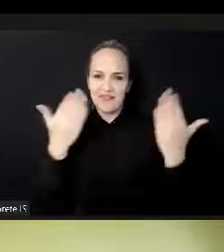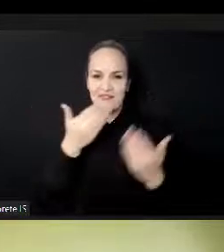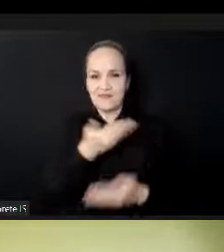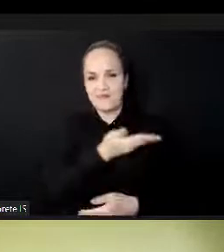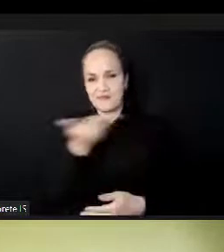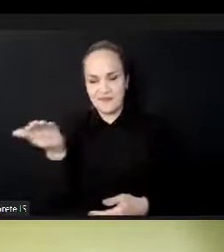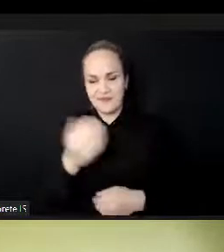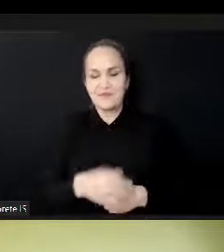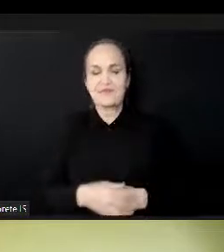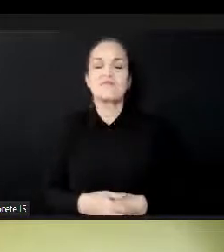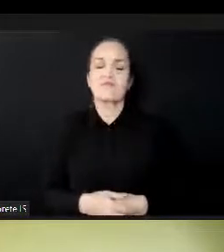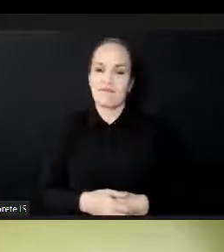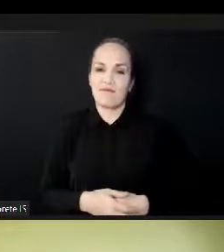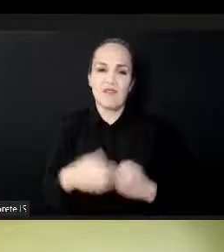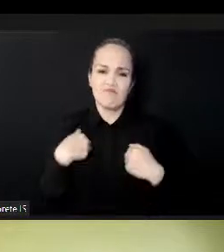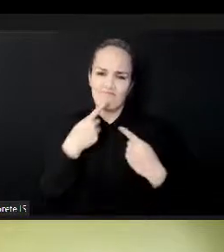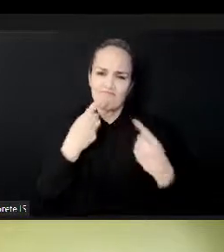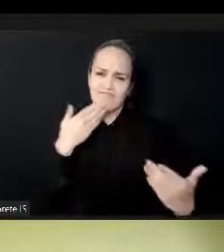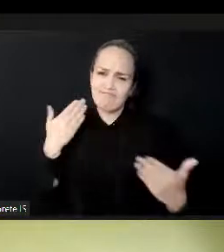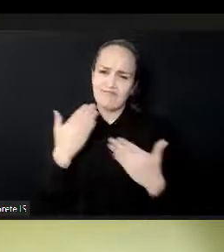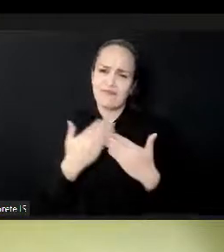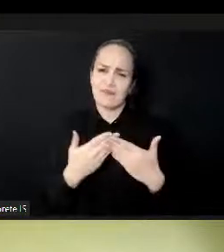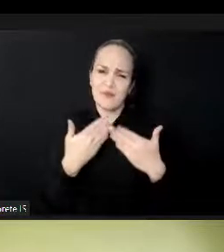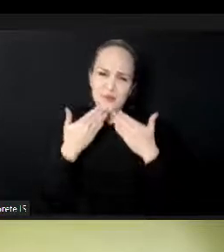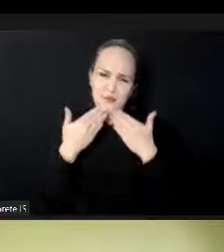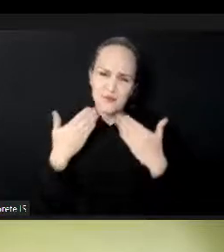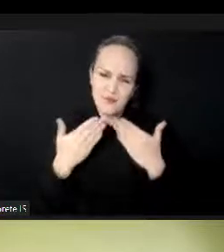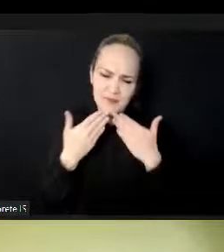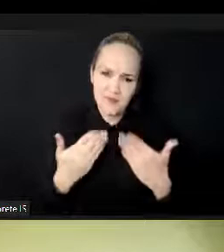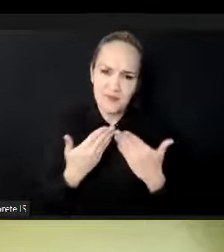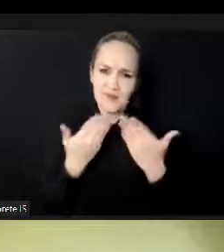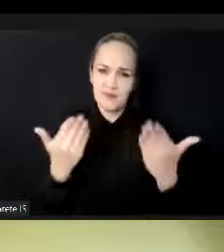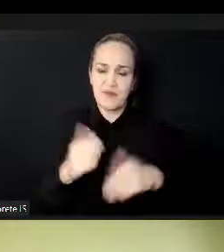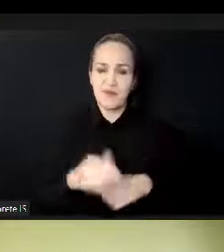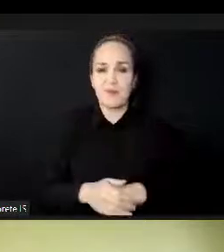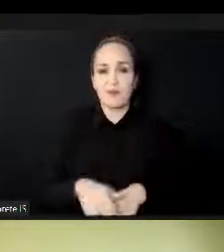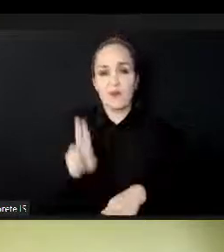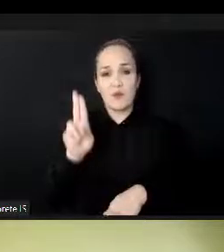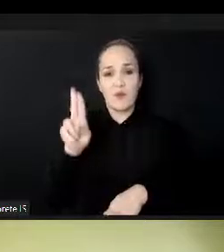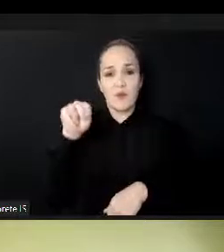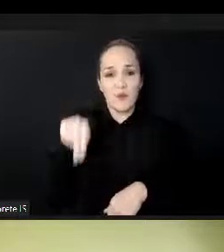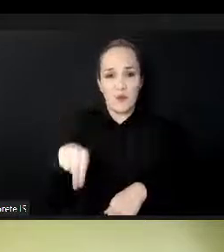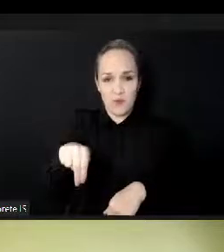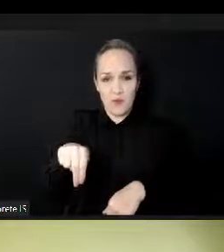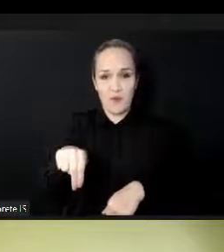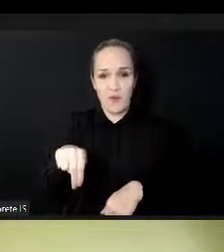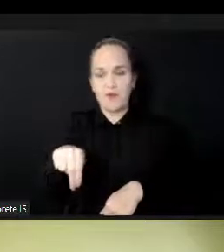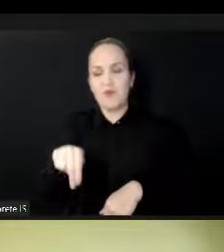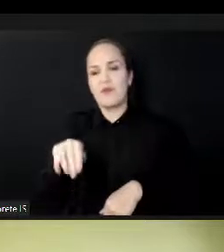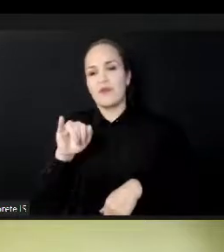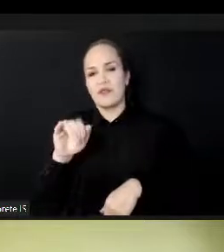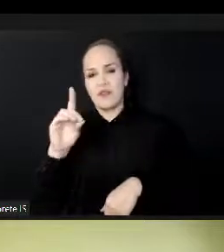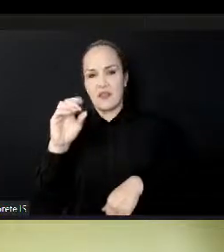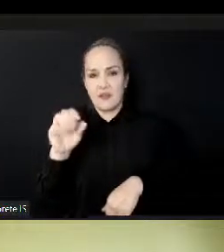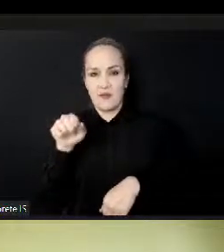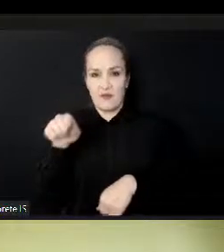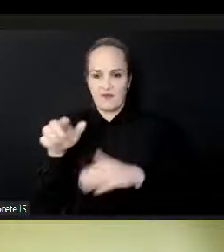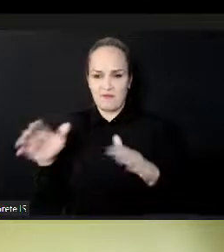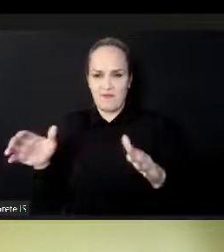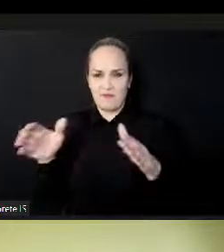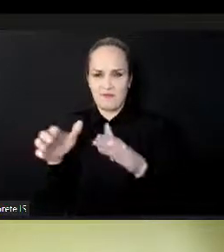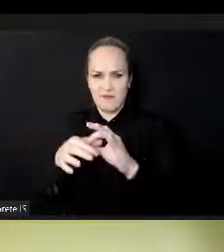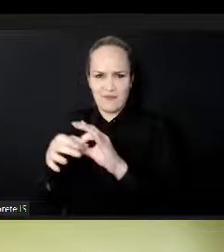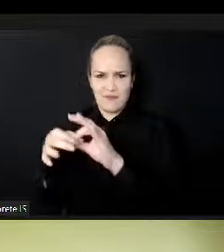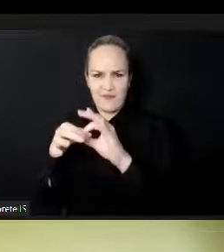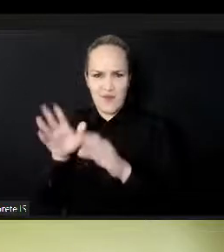much to UNIDO, UNCDTAD, and Sound Diplomacy for this wonderful panel and the